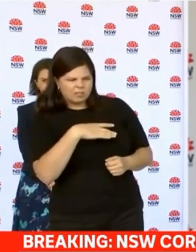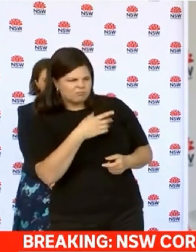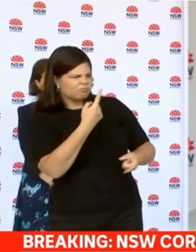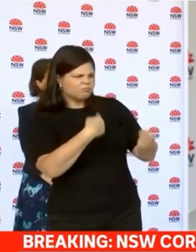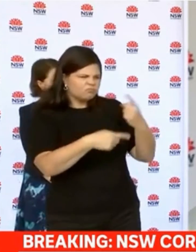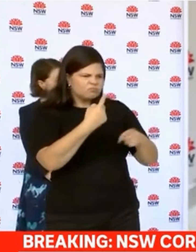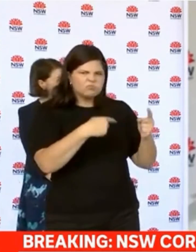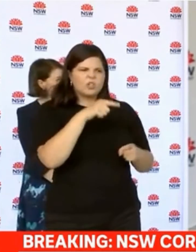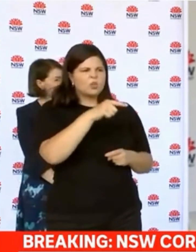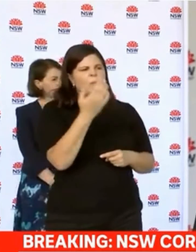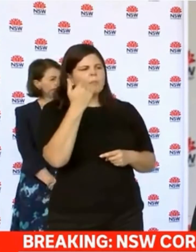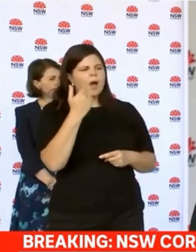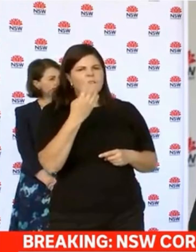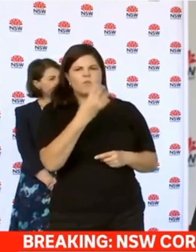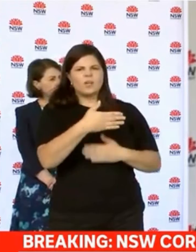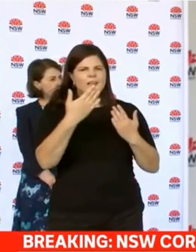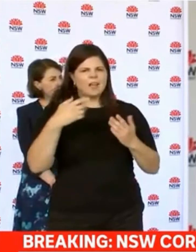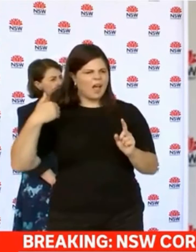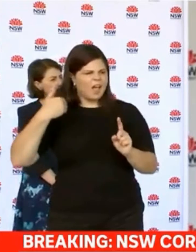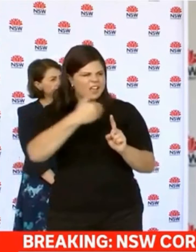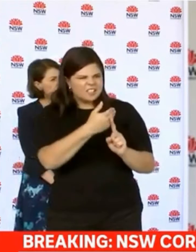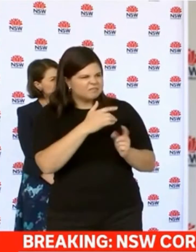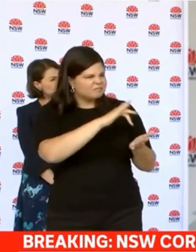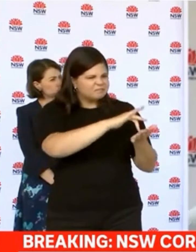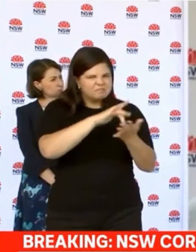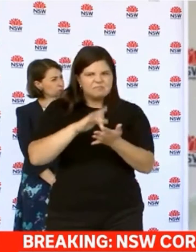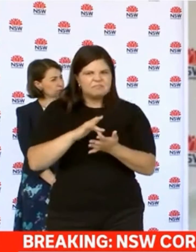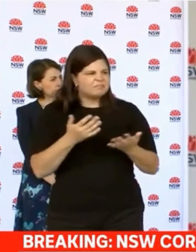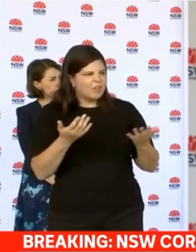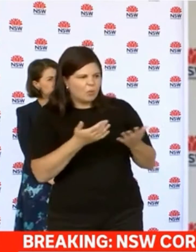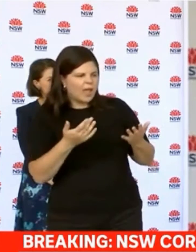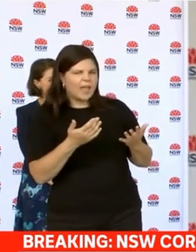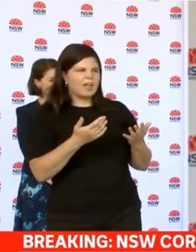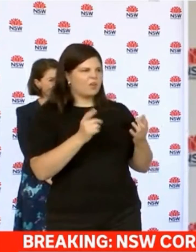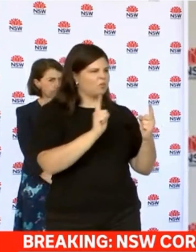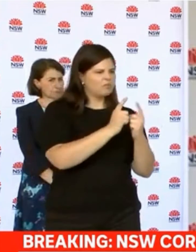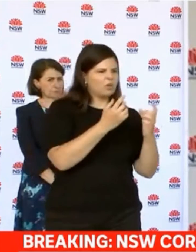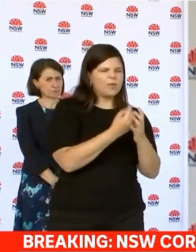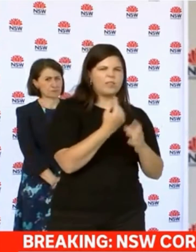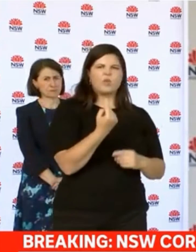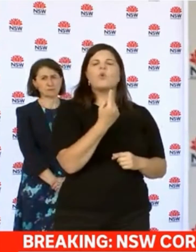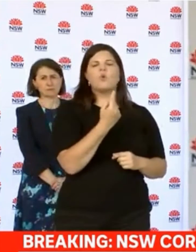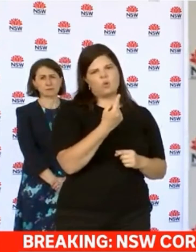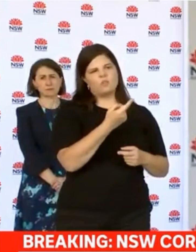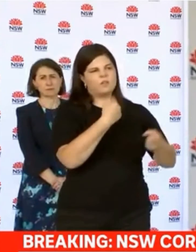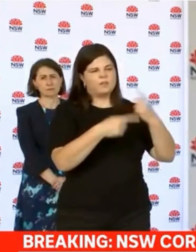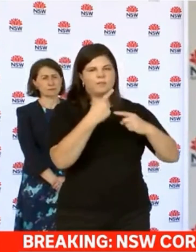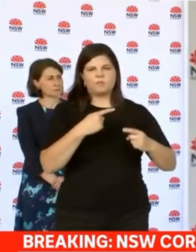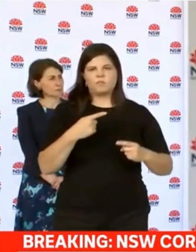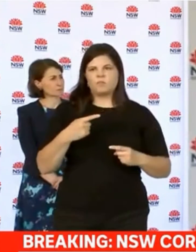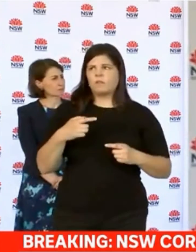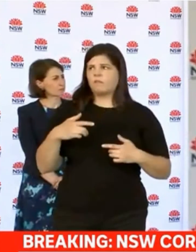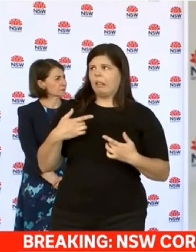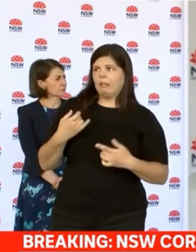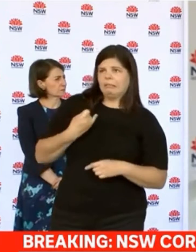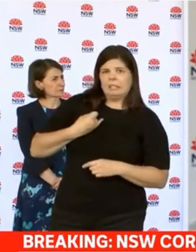have been to acquire the infection and where they might have been that other people might have been exposed to them. There's no sense of guilt